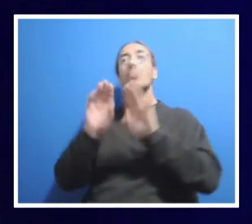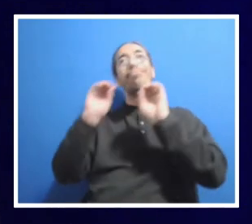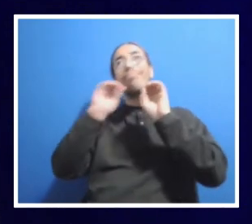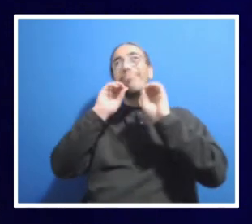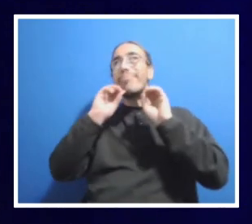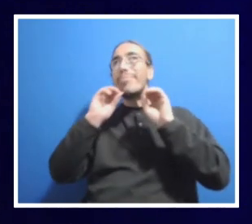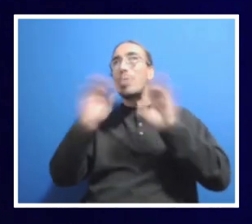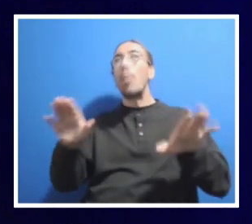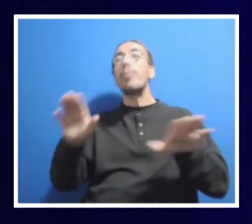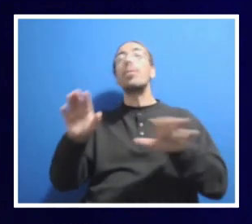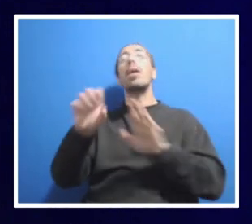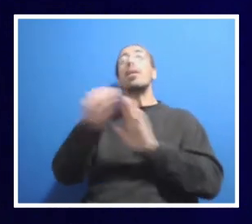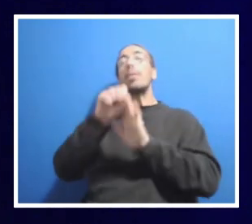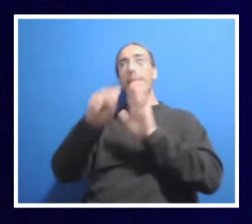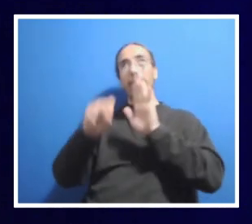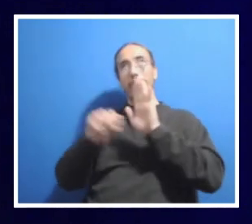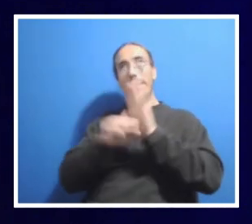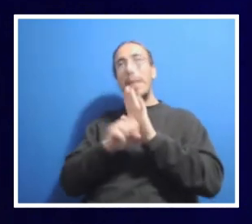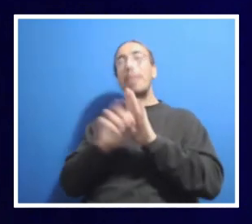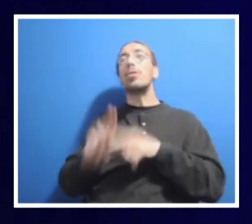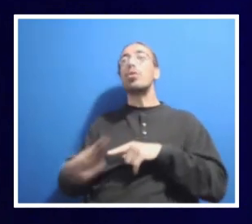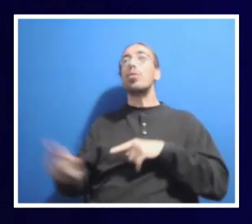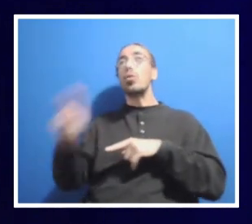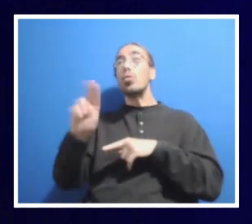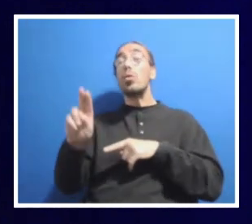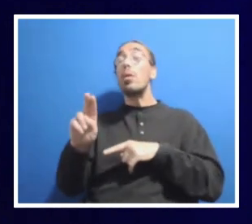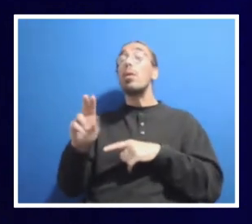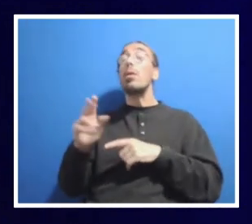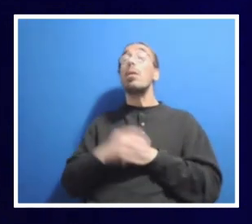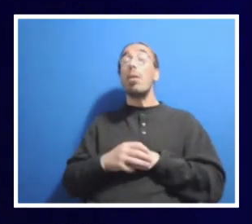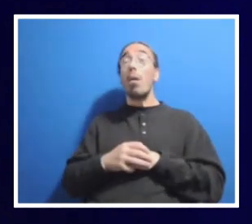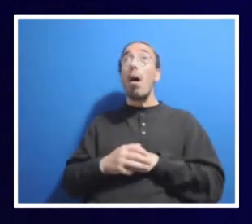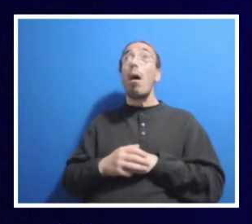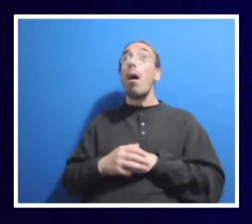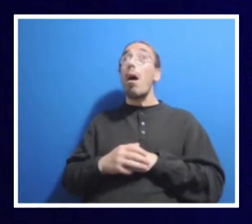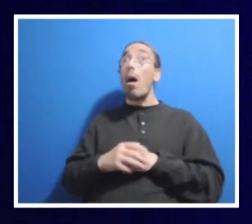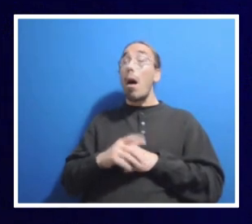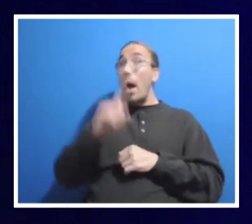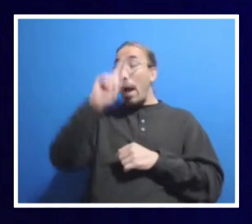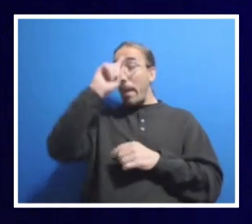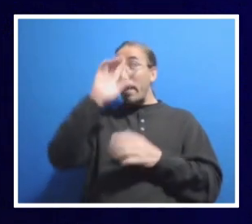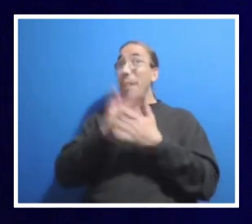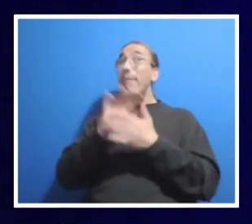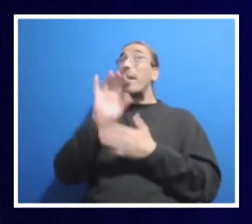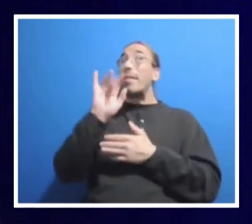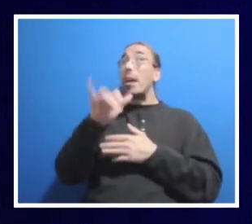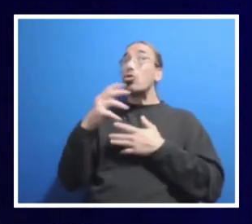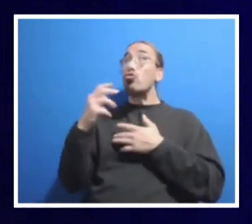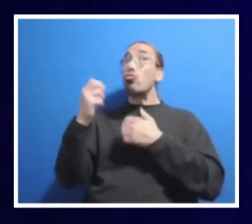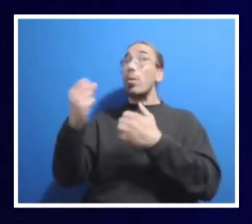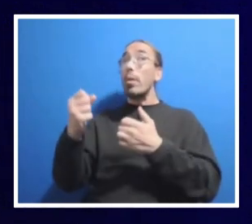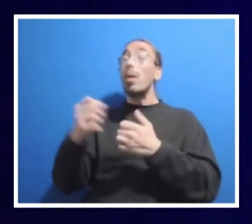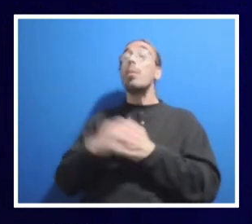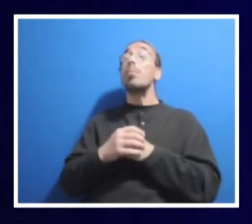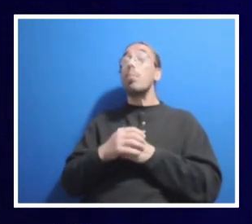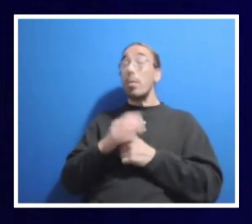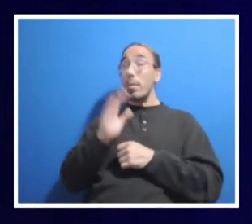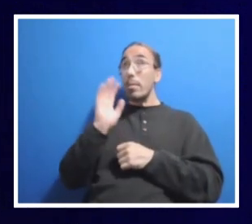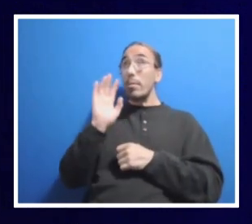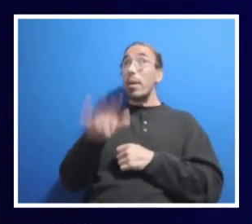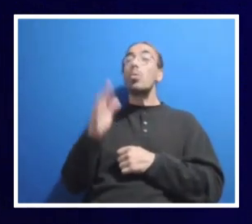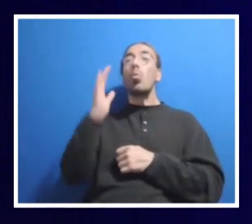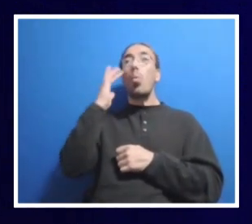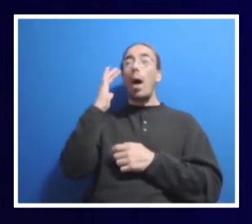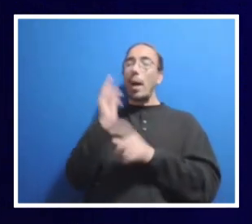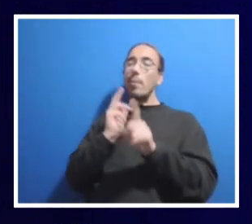And as I said, I really think that's the strength. It truly was one of the things that drew me to this opportunity at Penn State.